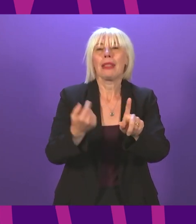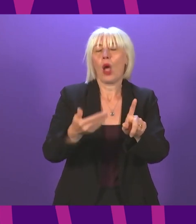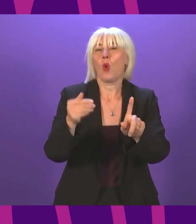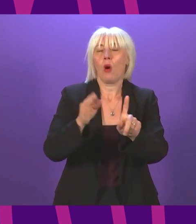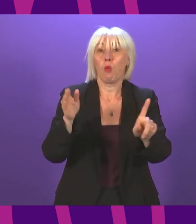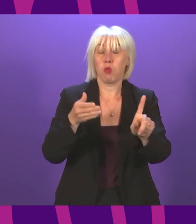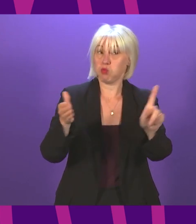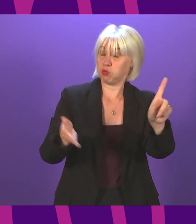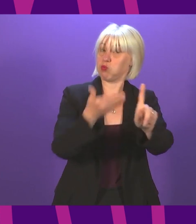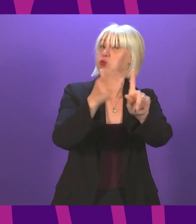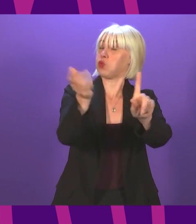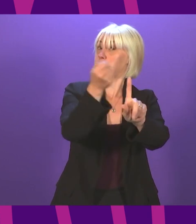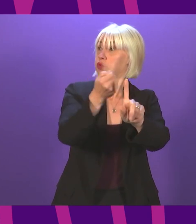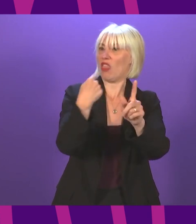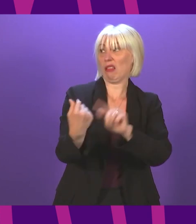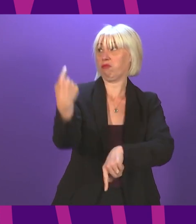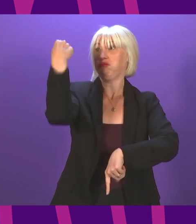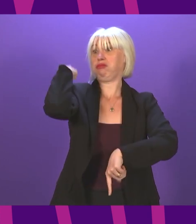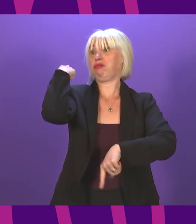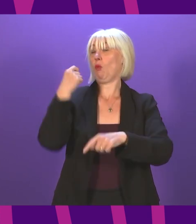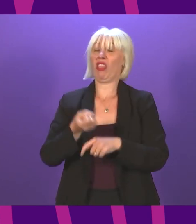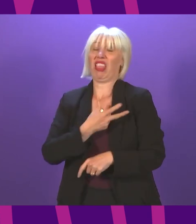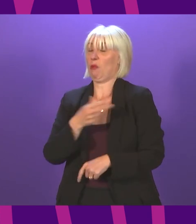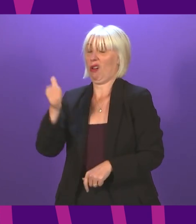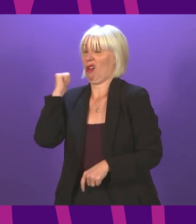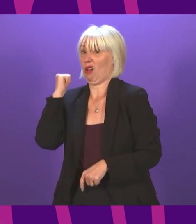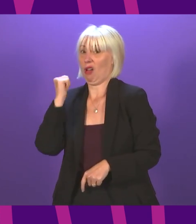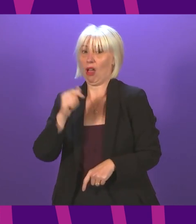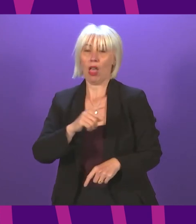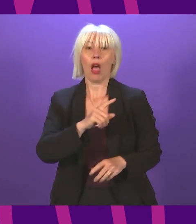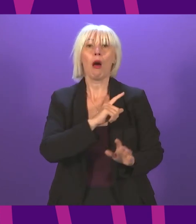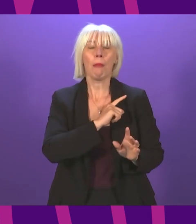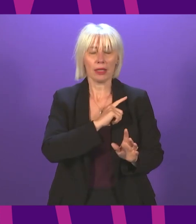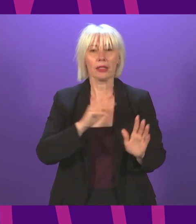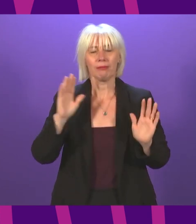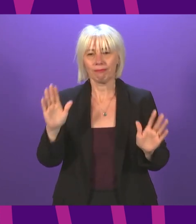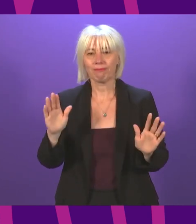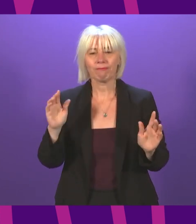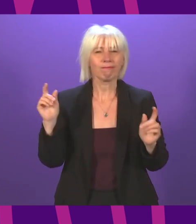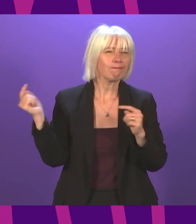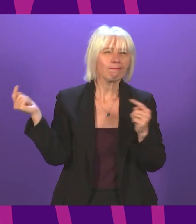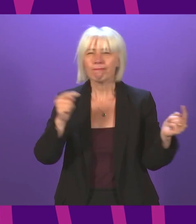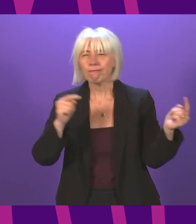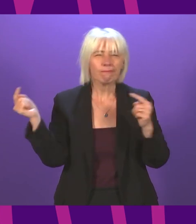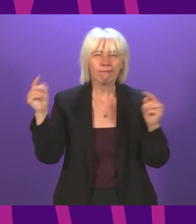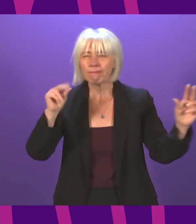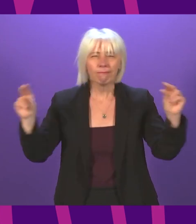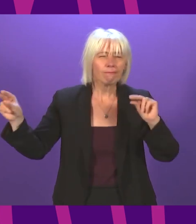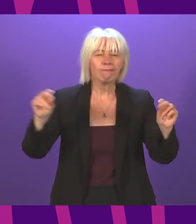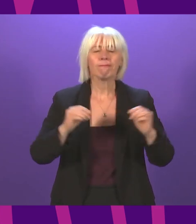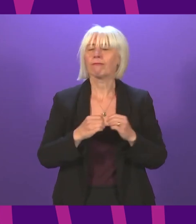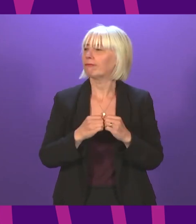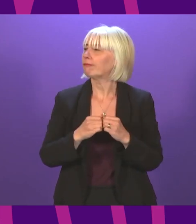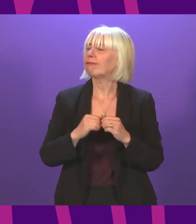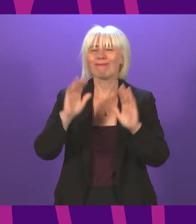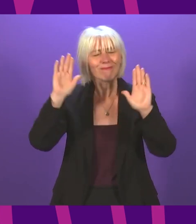we are delivering more, more for Haitians. the last point, the